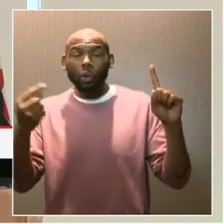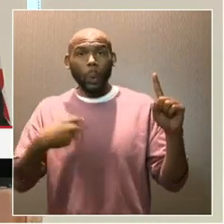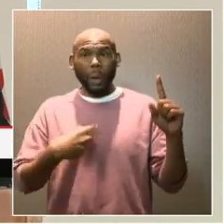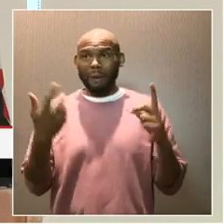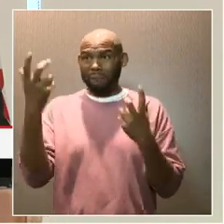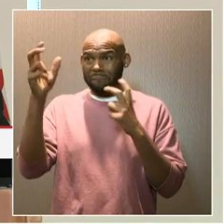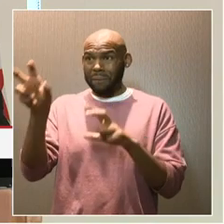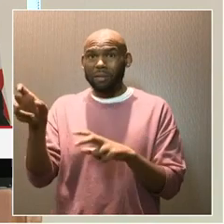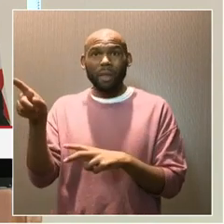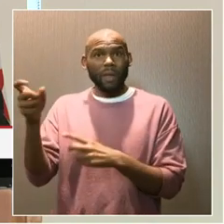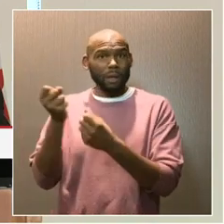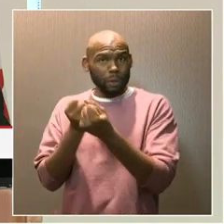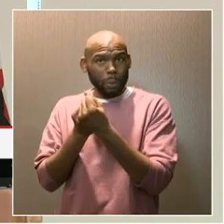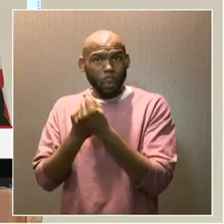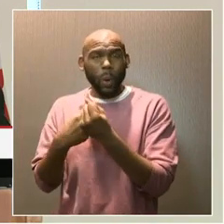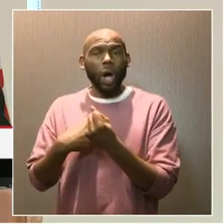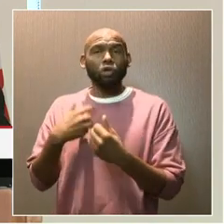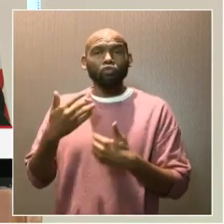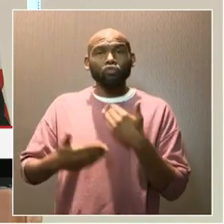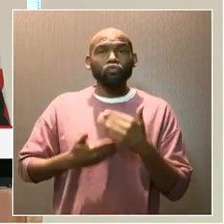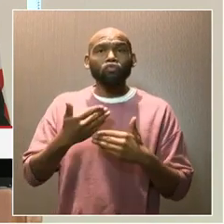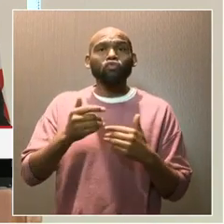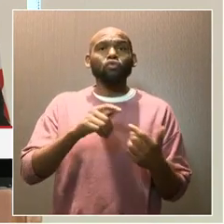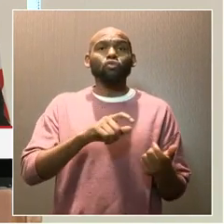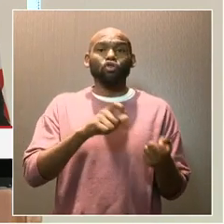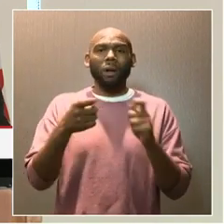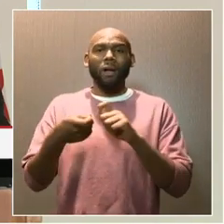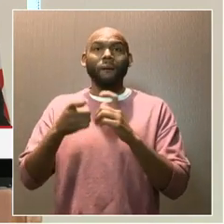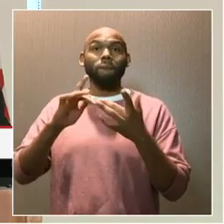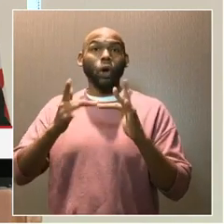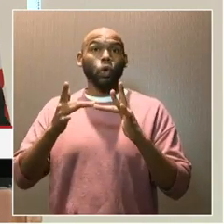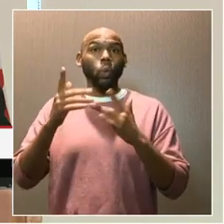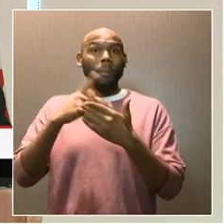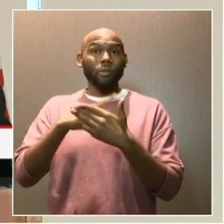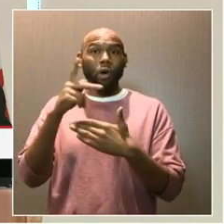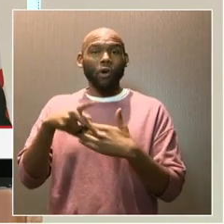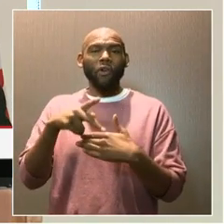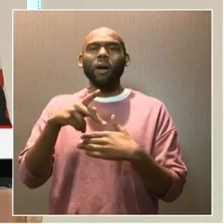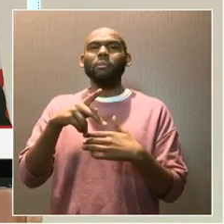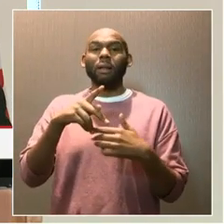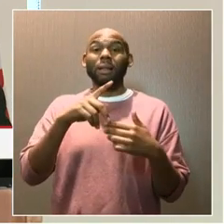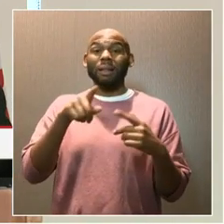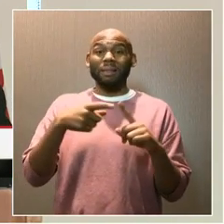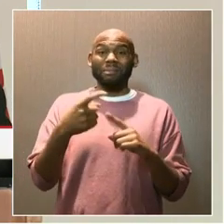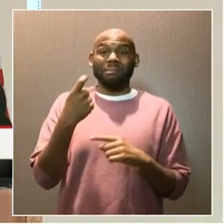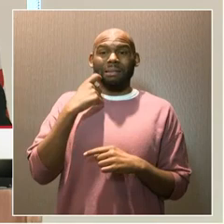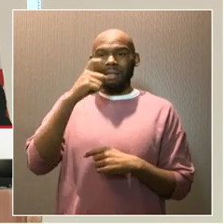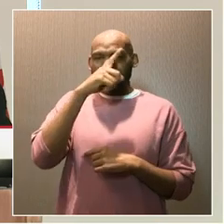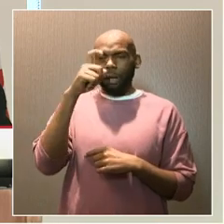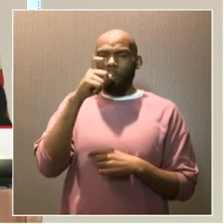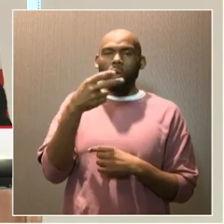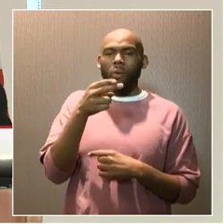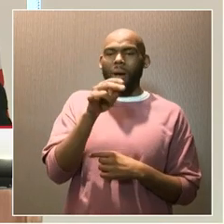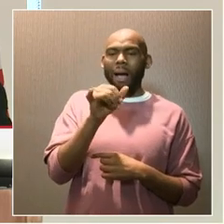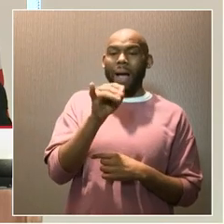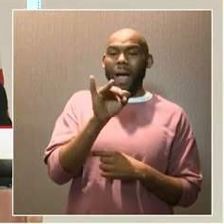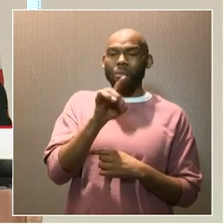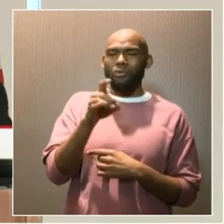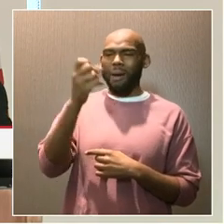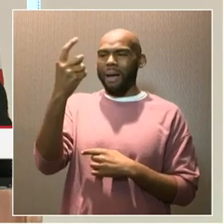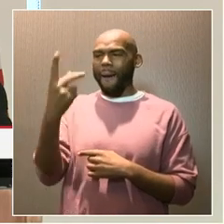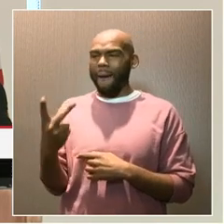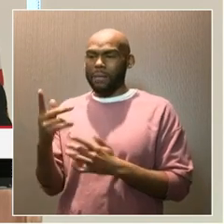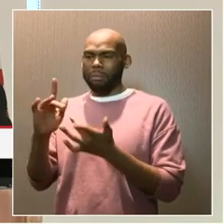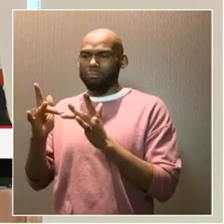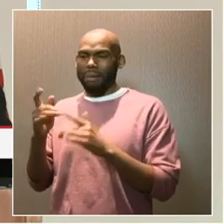supported us to move the program virtually and then hybrid this past summer. But there was never a